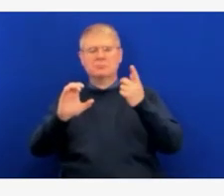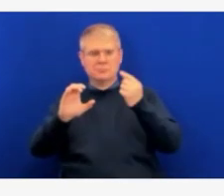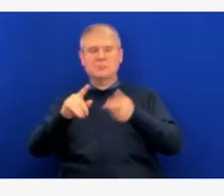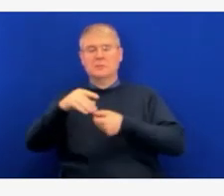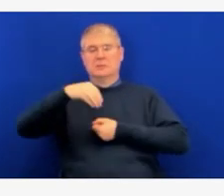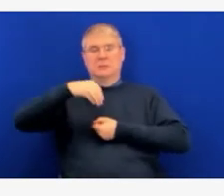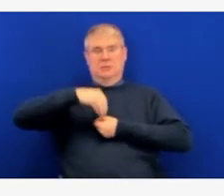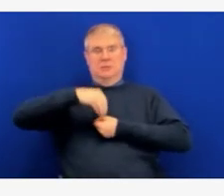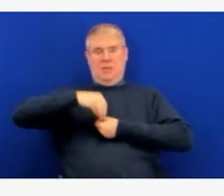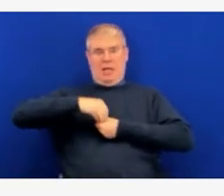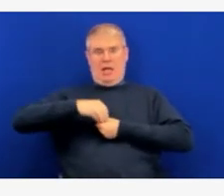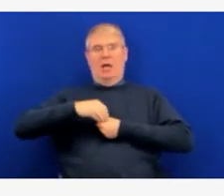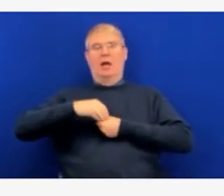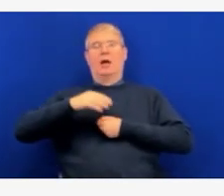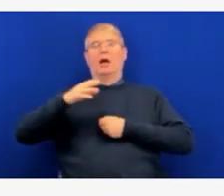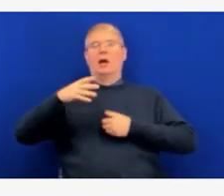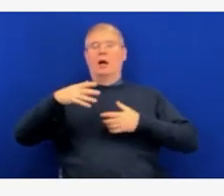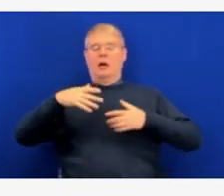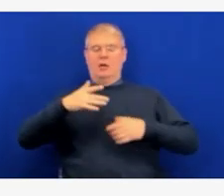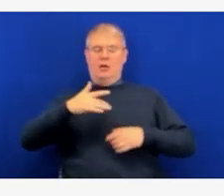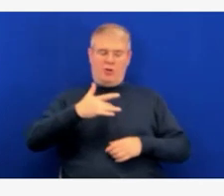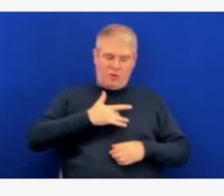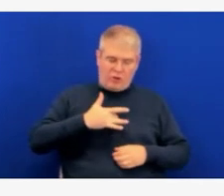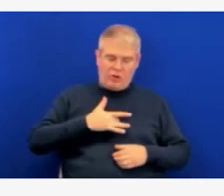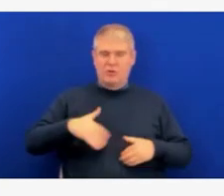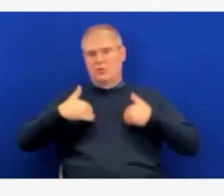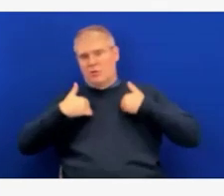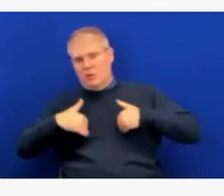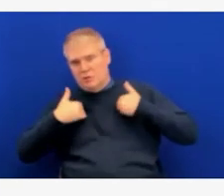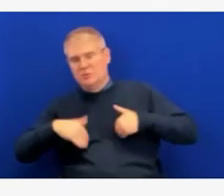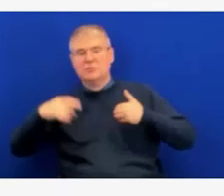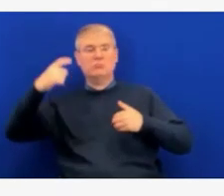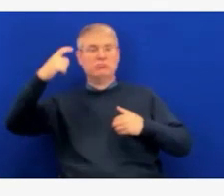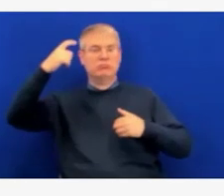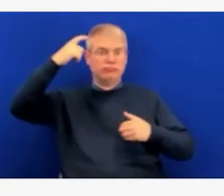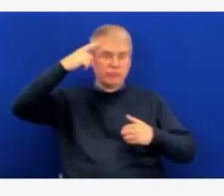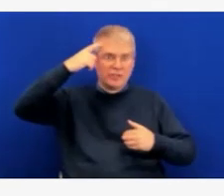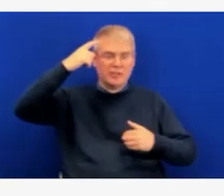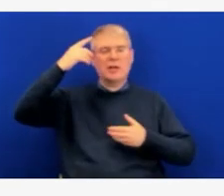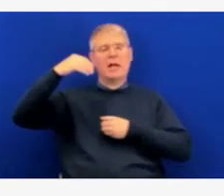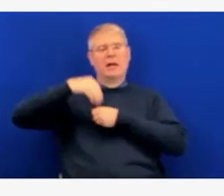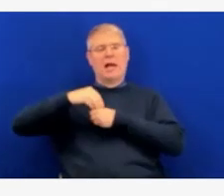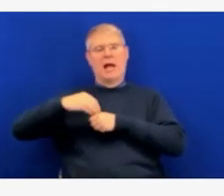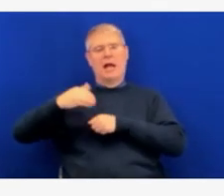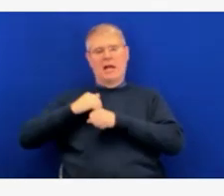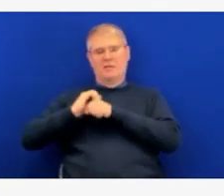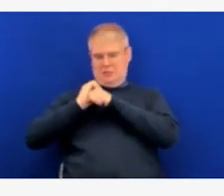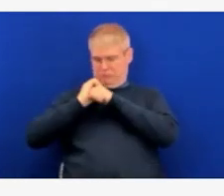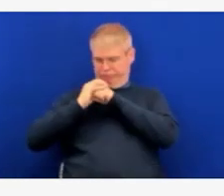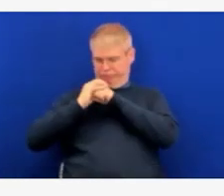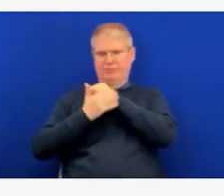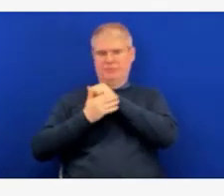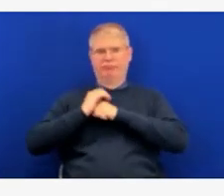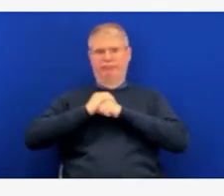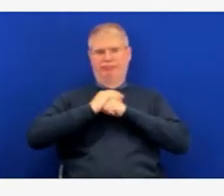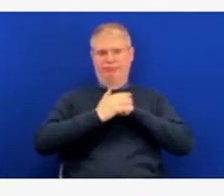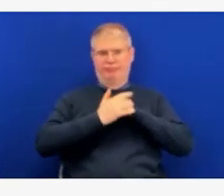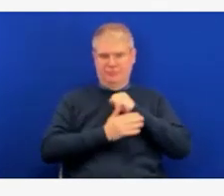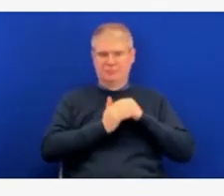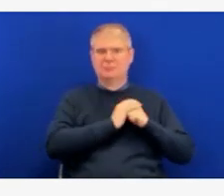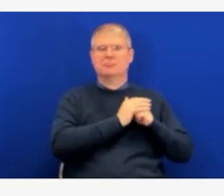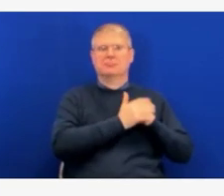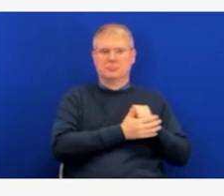brain. And the symptoms start about two to six weeks after an acute infection with the virus that causes COVID-19.